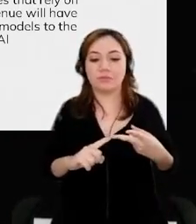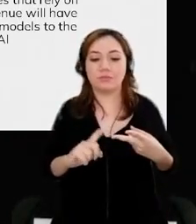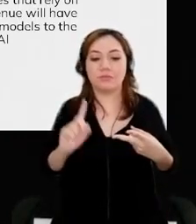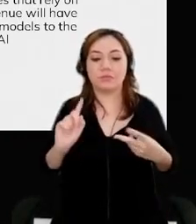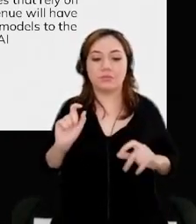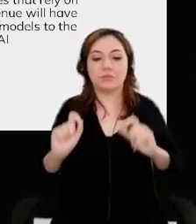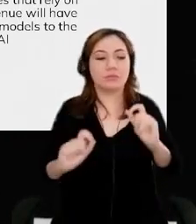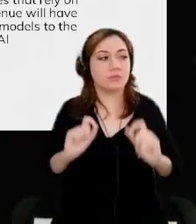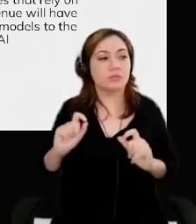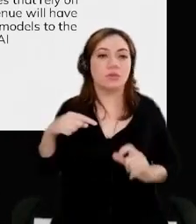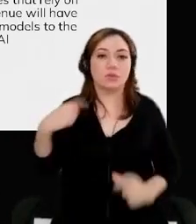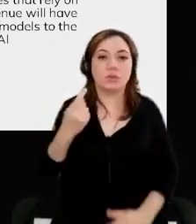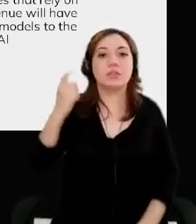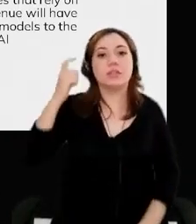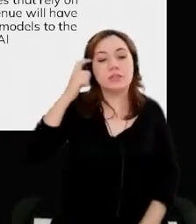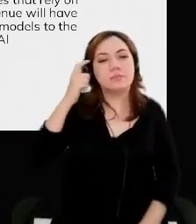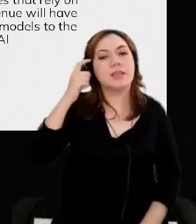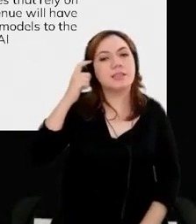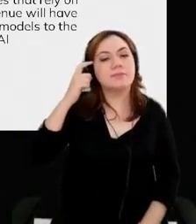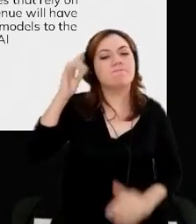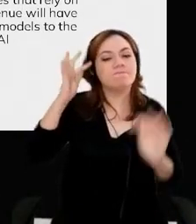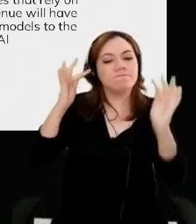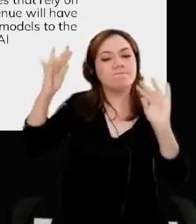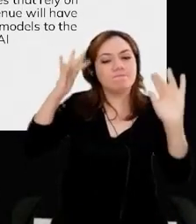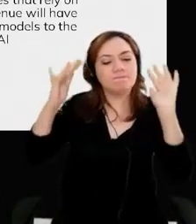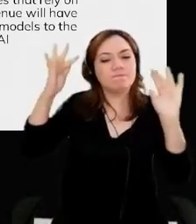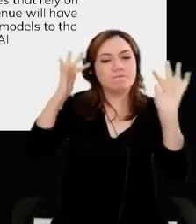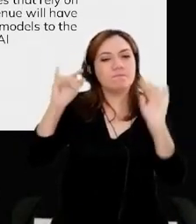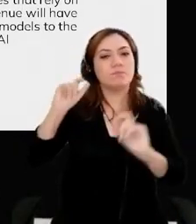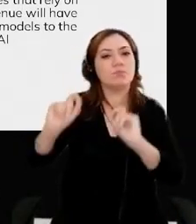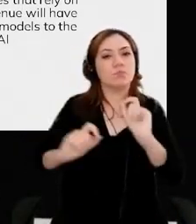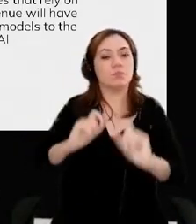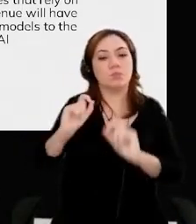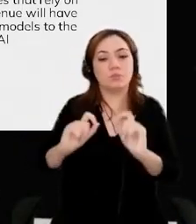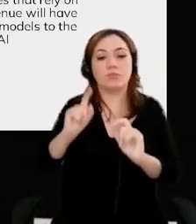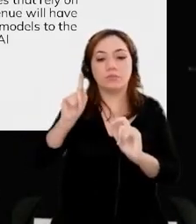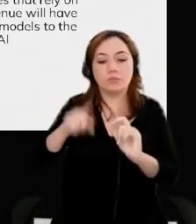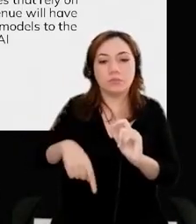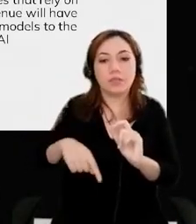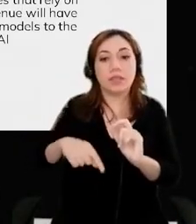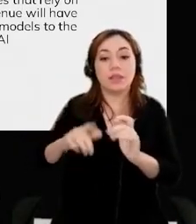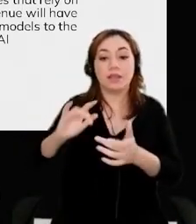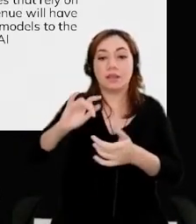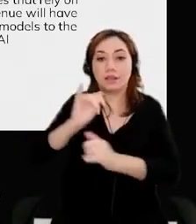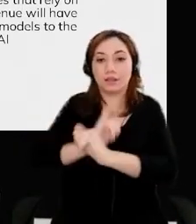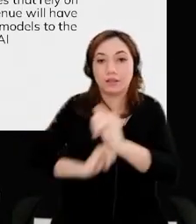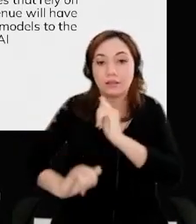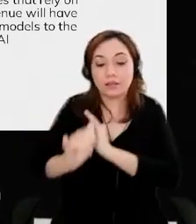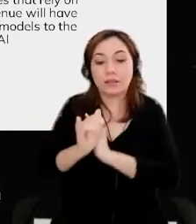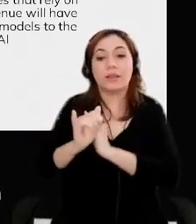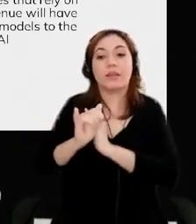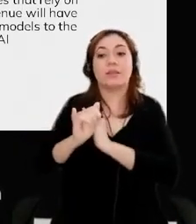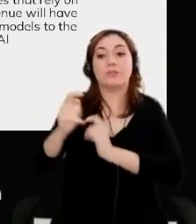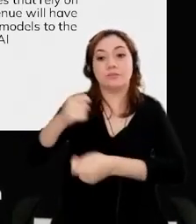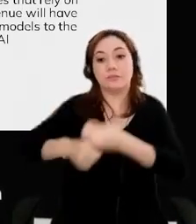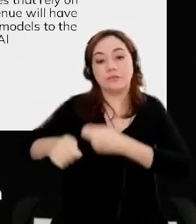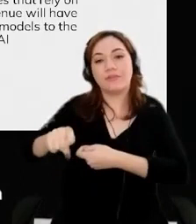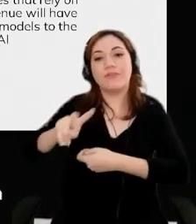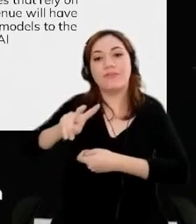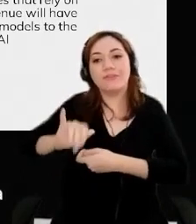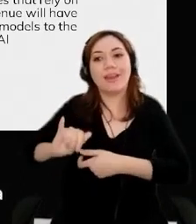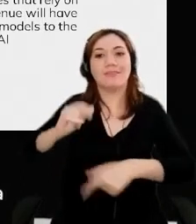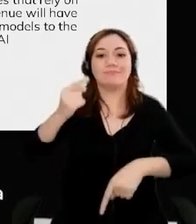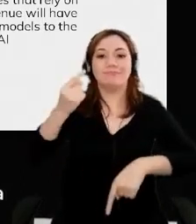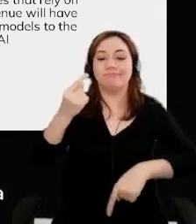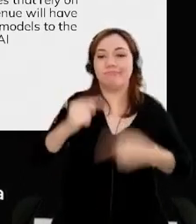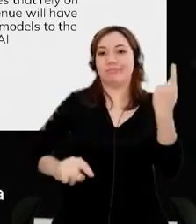and I'm thinking very deeply about how the internet business is going to be disrupted by this. If we think about